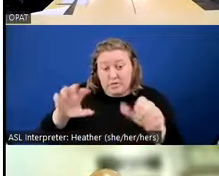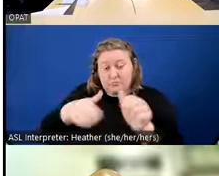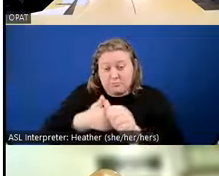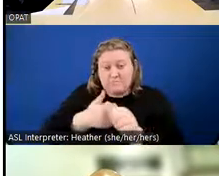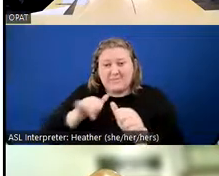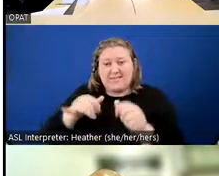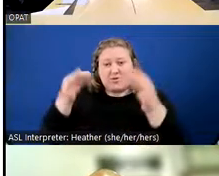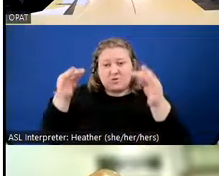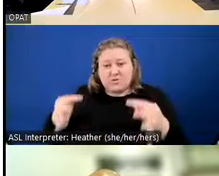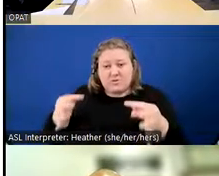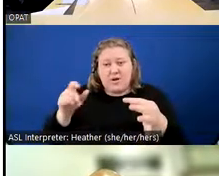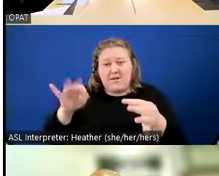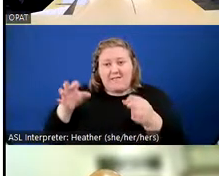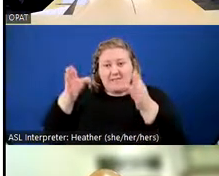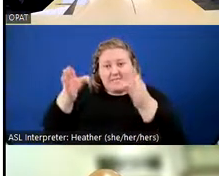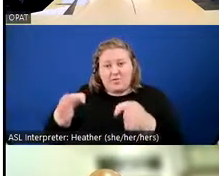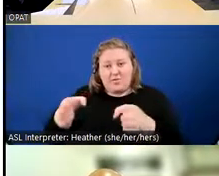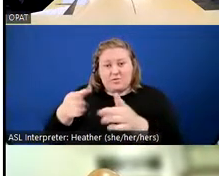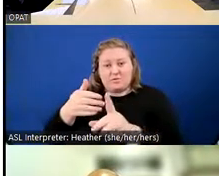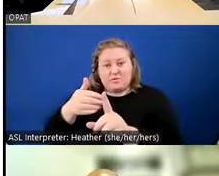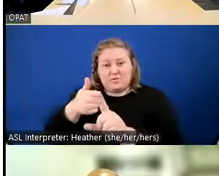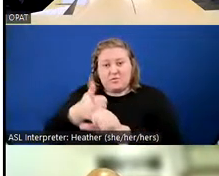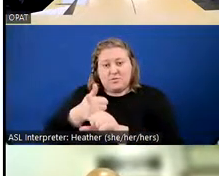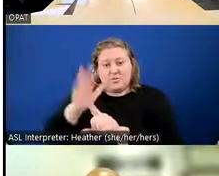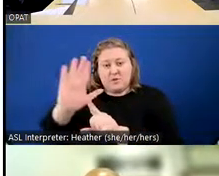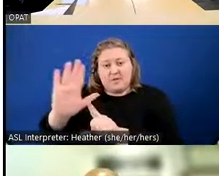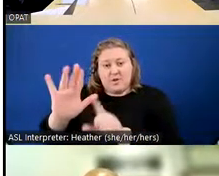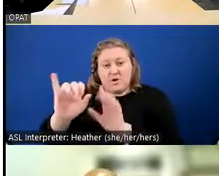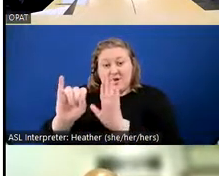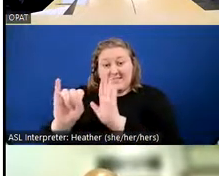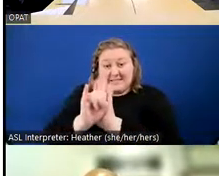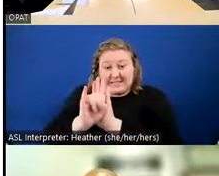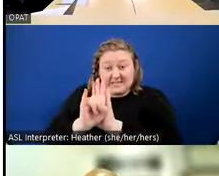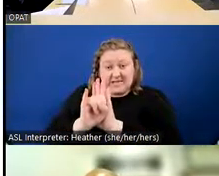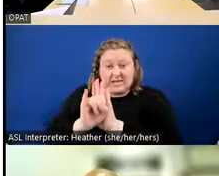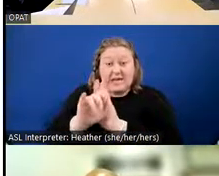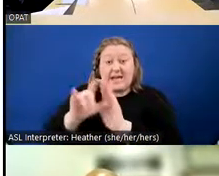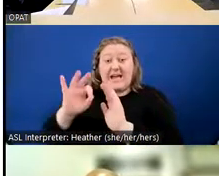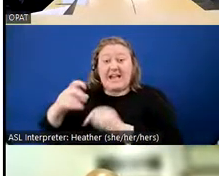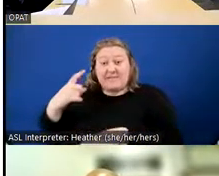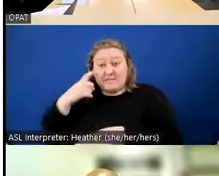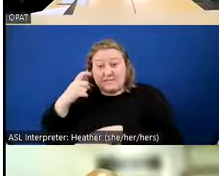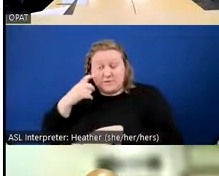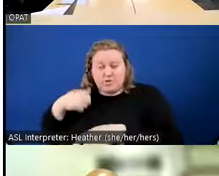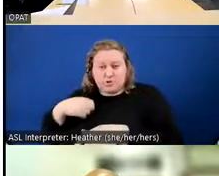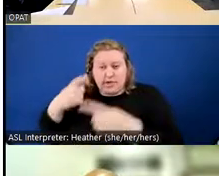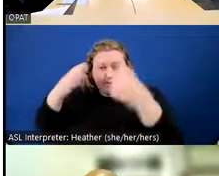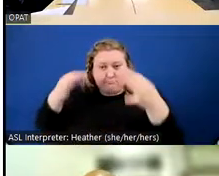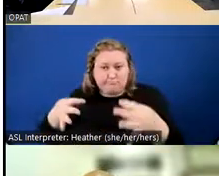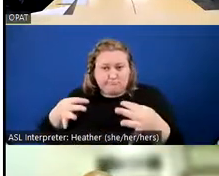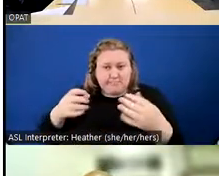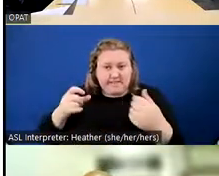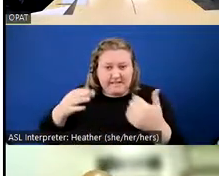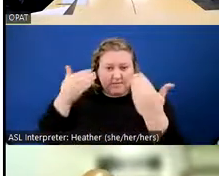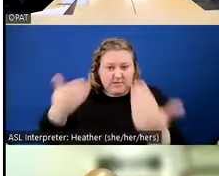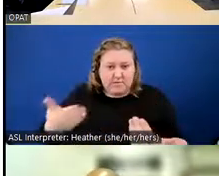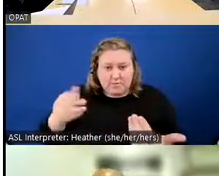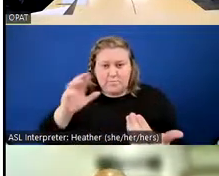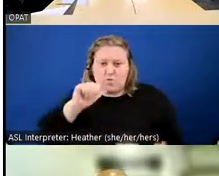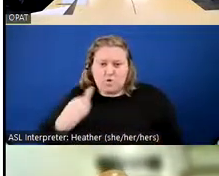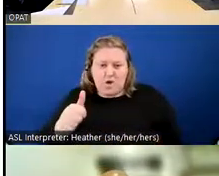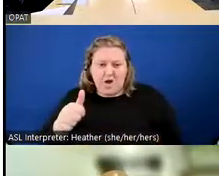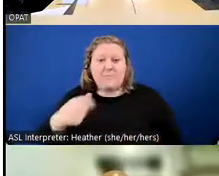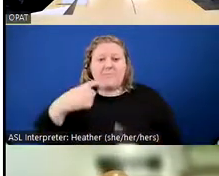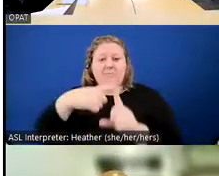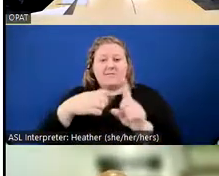the individual's identity and settle officer's suspicion. We also have a link down there, too, to our